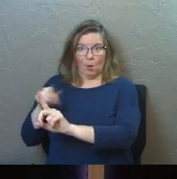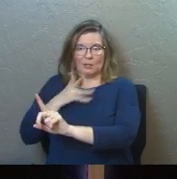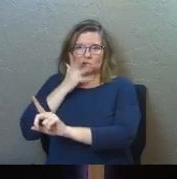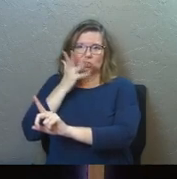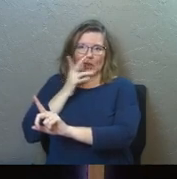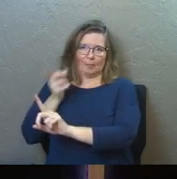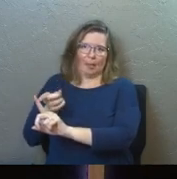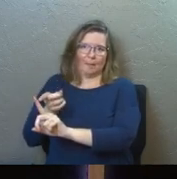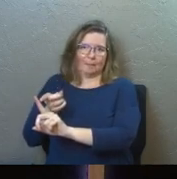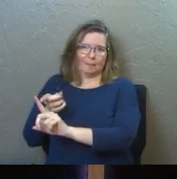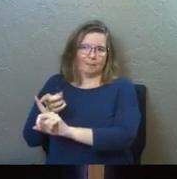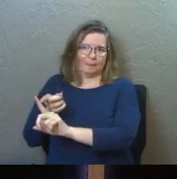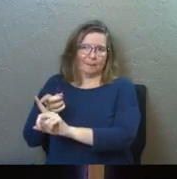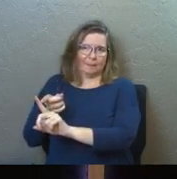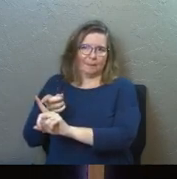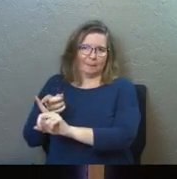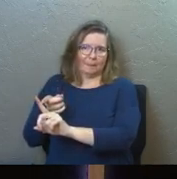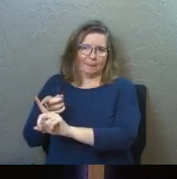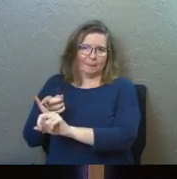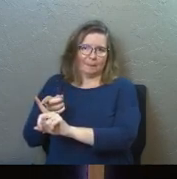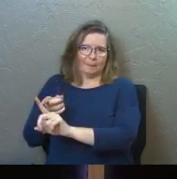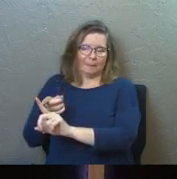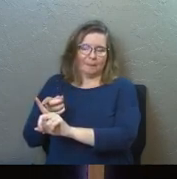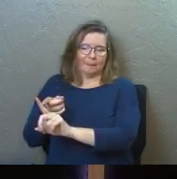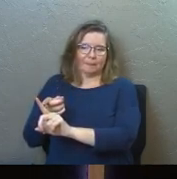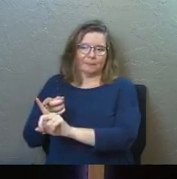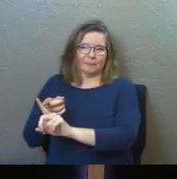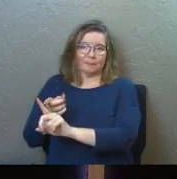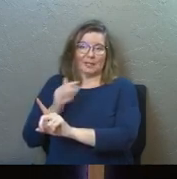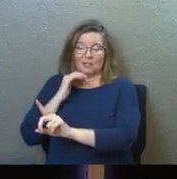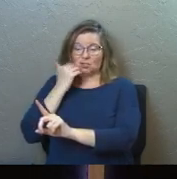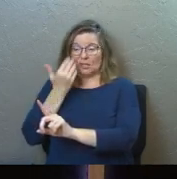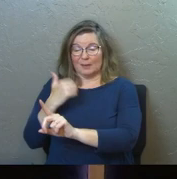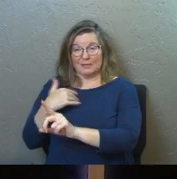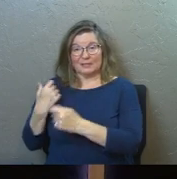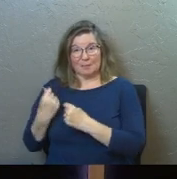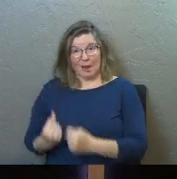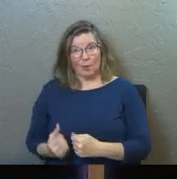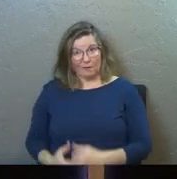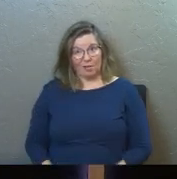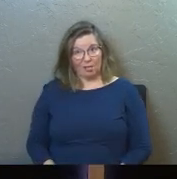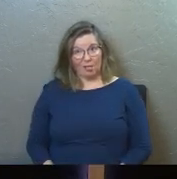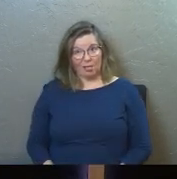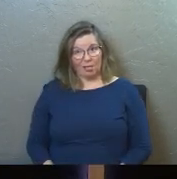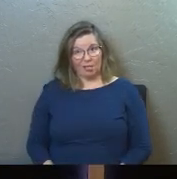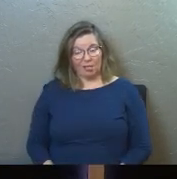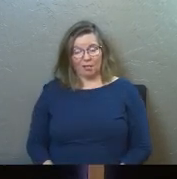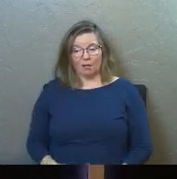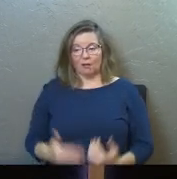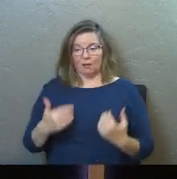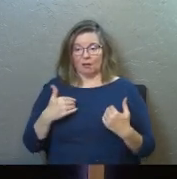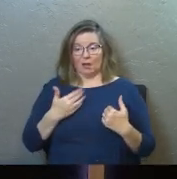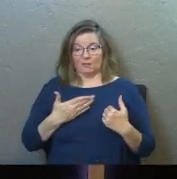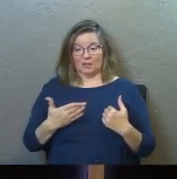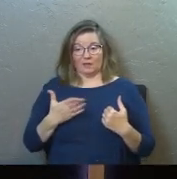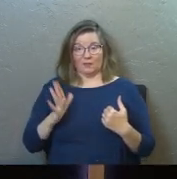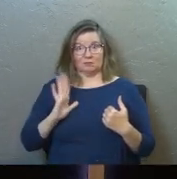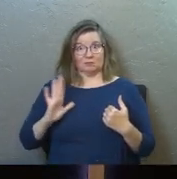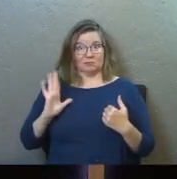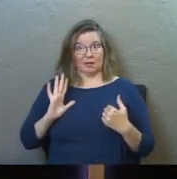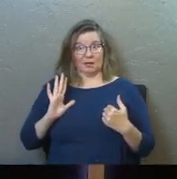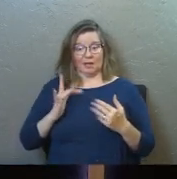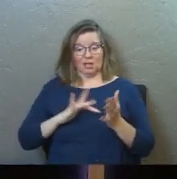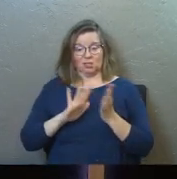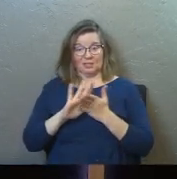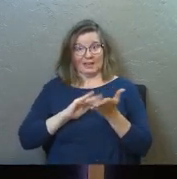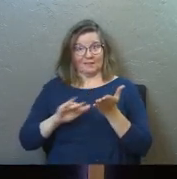happened about. It always shames somebody, and shame is powerful. Did you know that? So you've got stuff that you've done in your past,